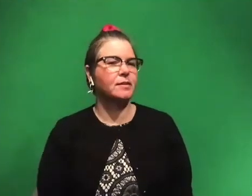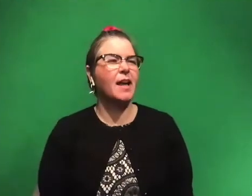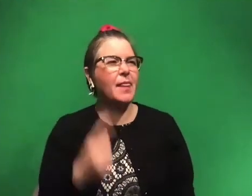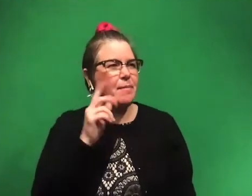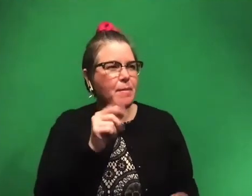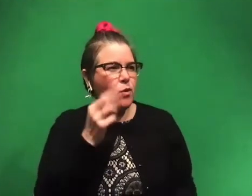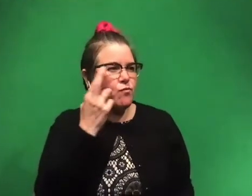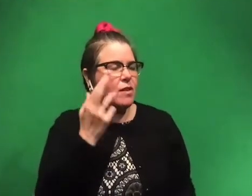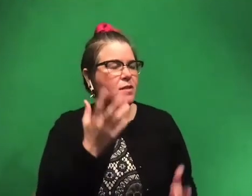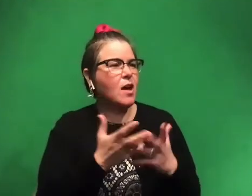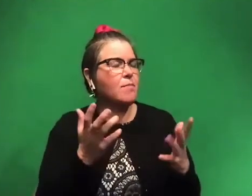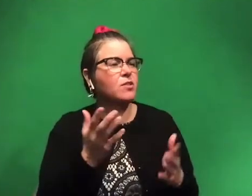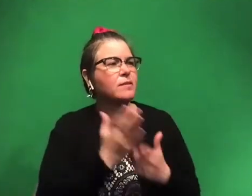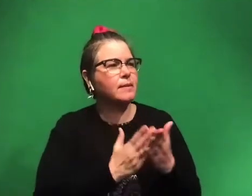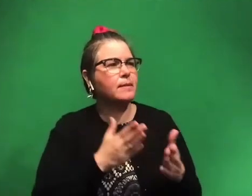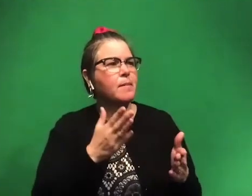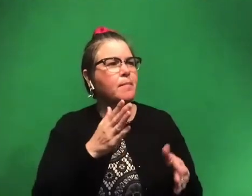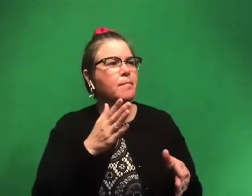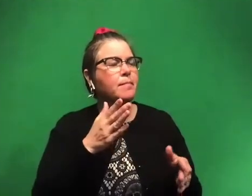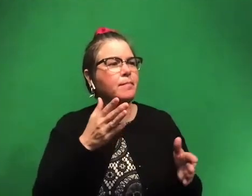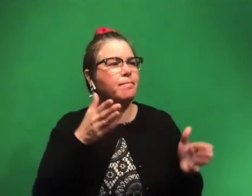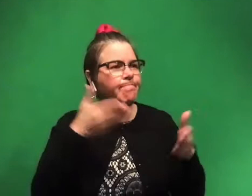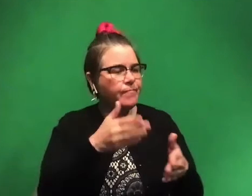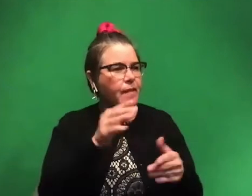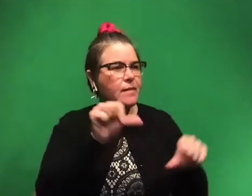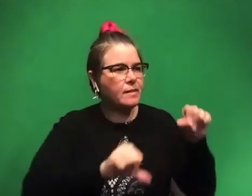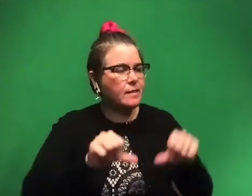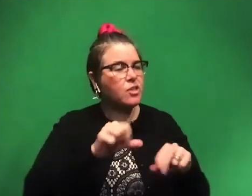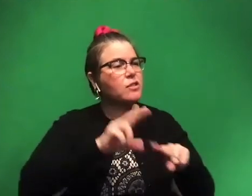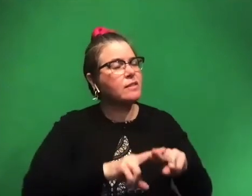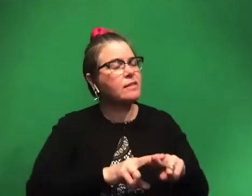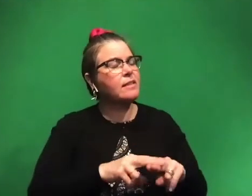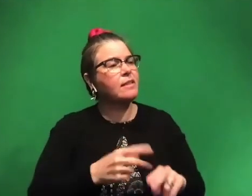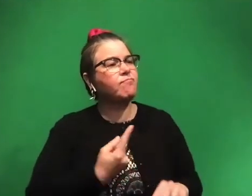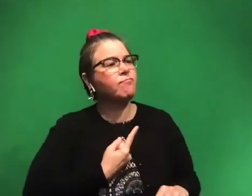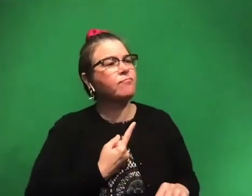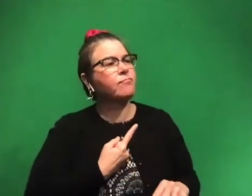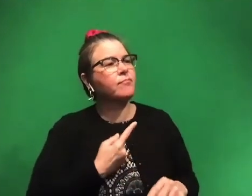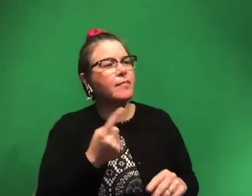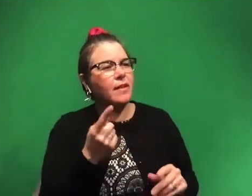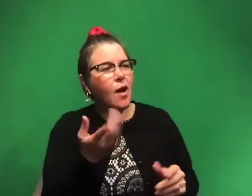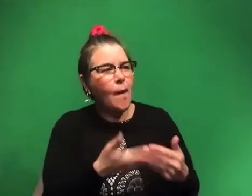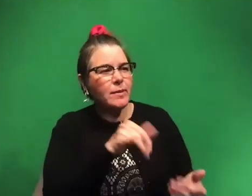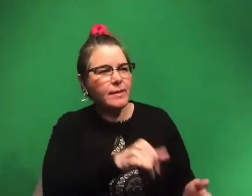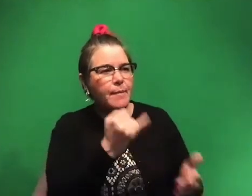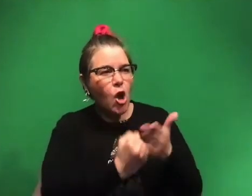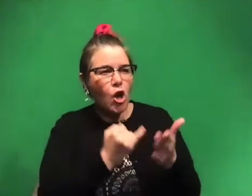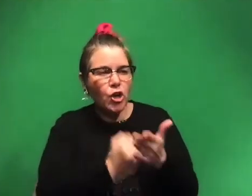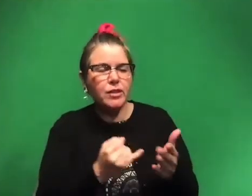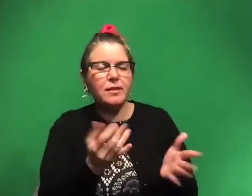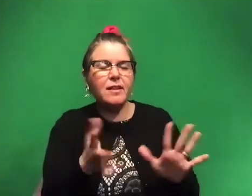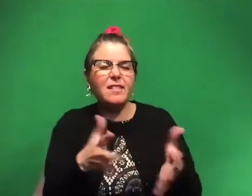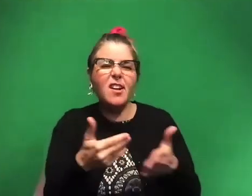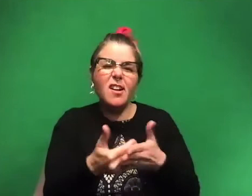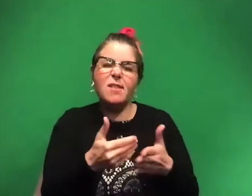realize how much like some parts of science are just like sitting by yourself and like art already like art adjacent. I know when I